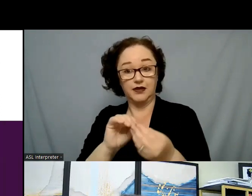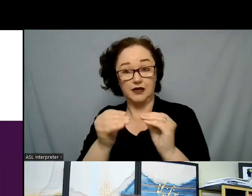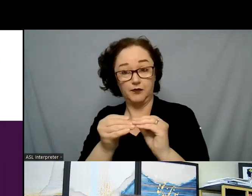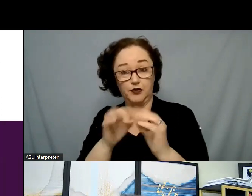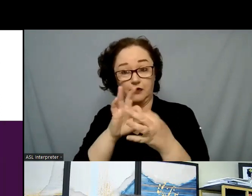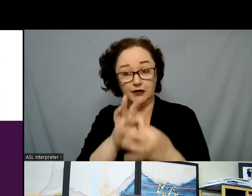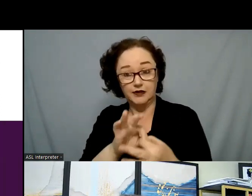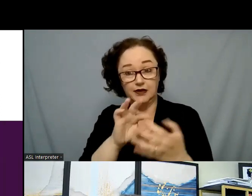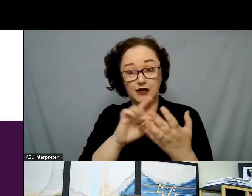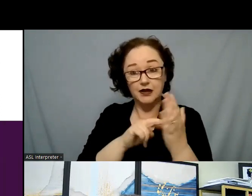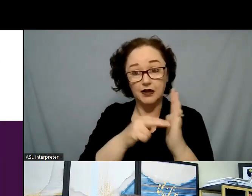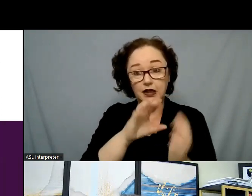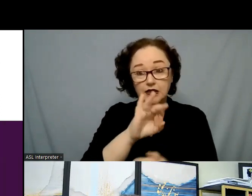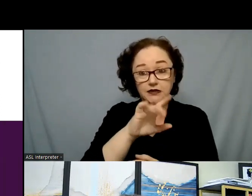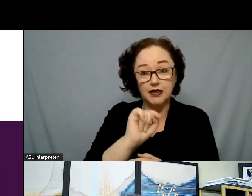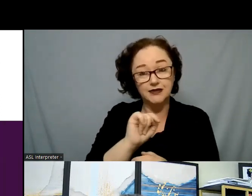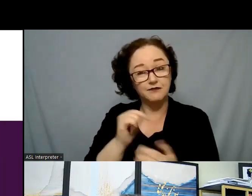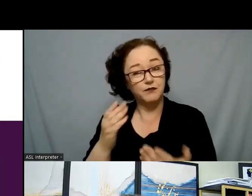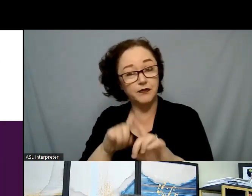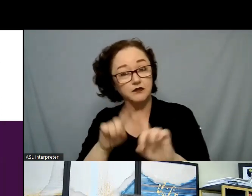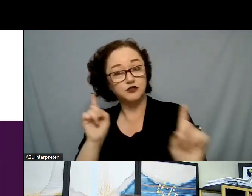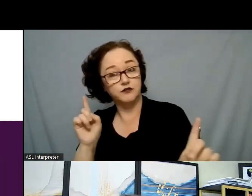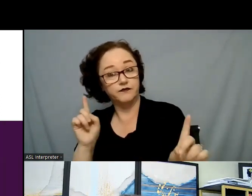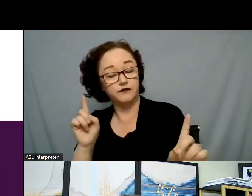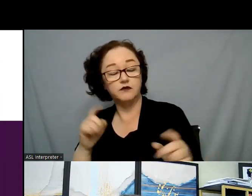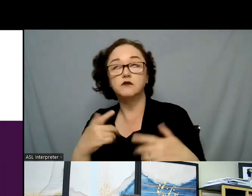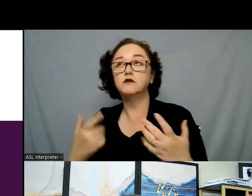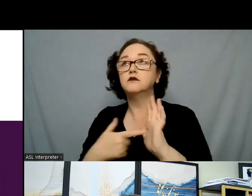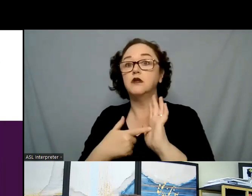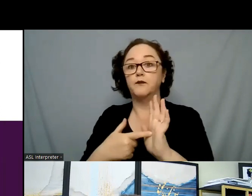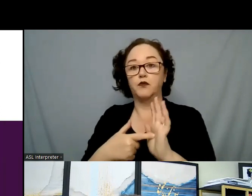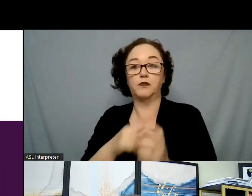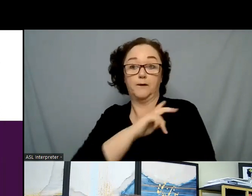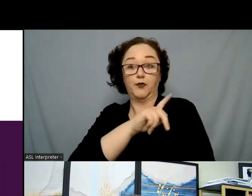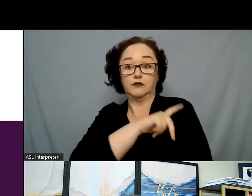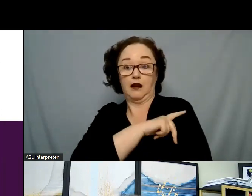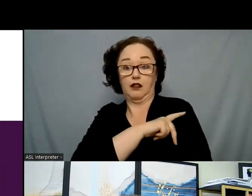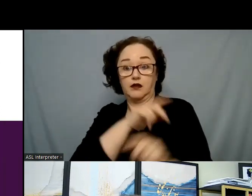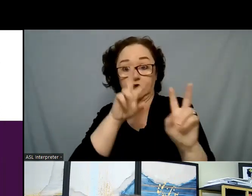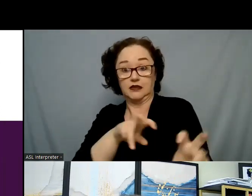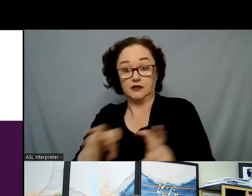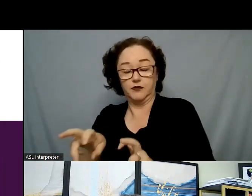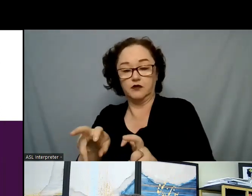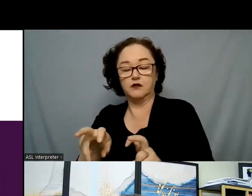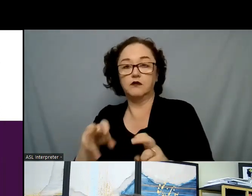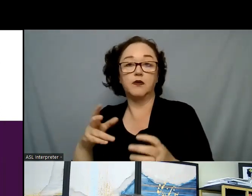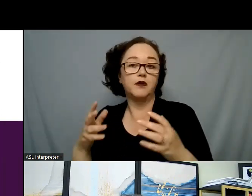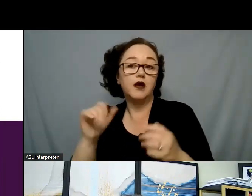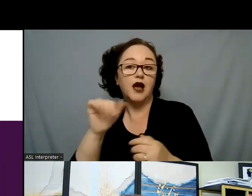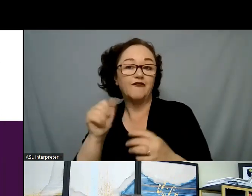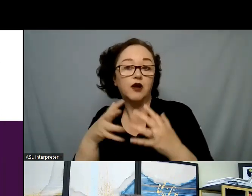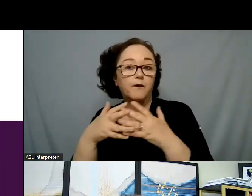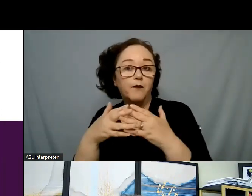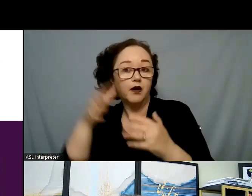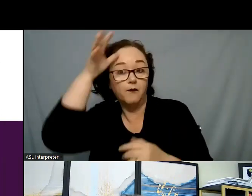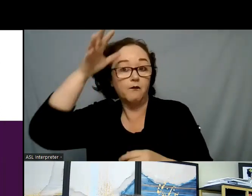example of that might be, in some personality assessments, an African-American male, it may appear to